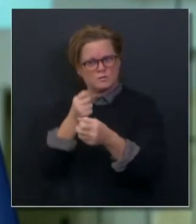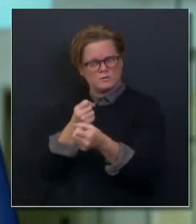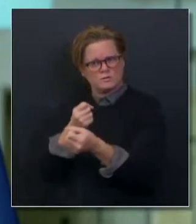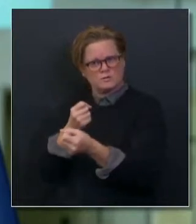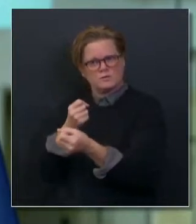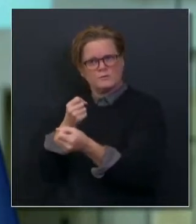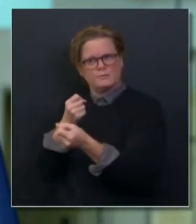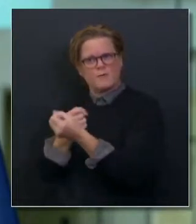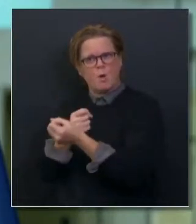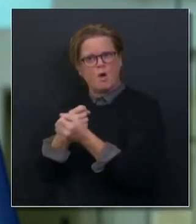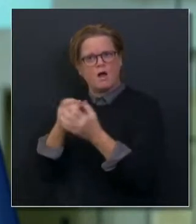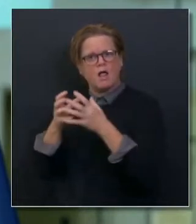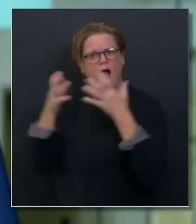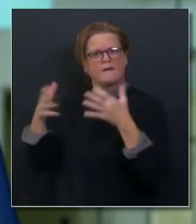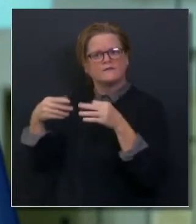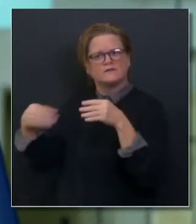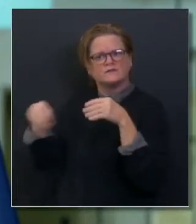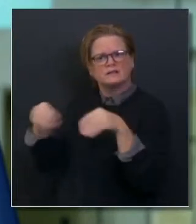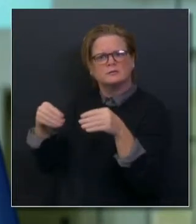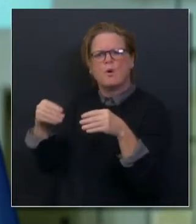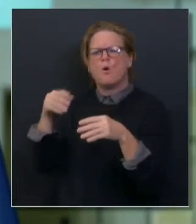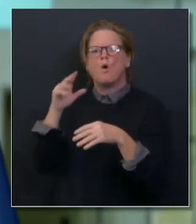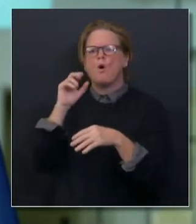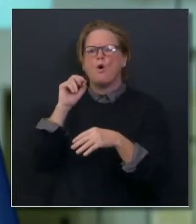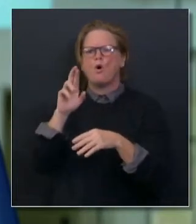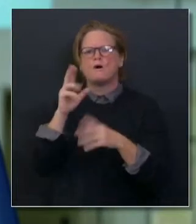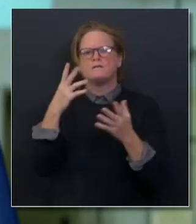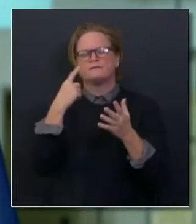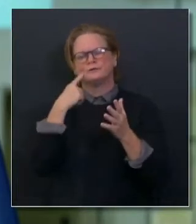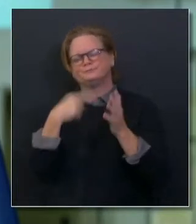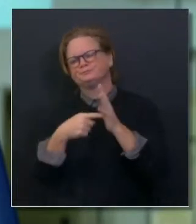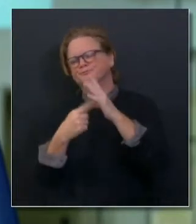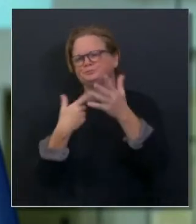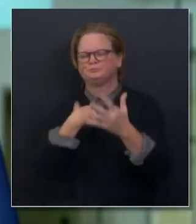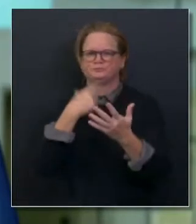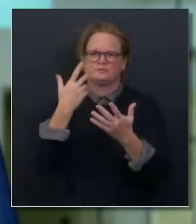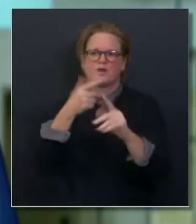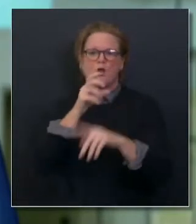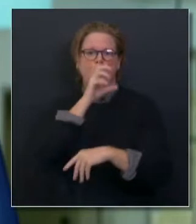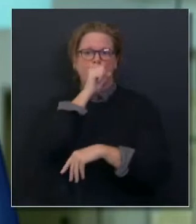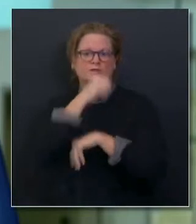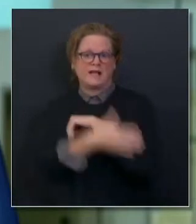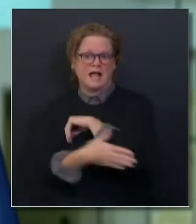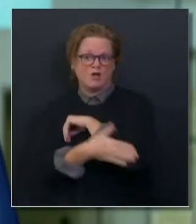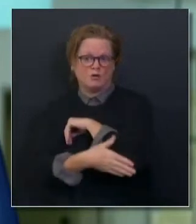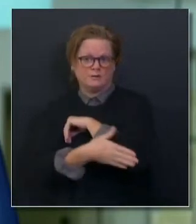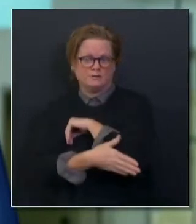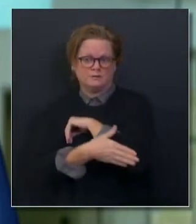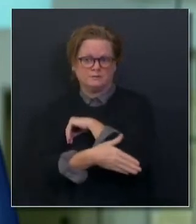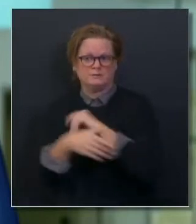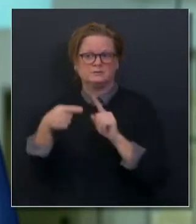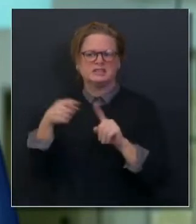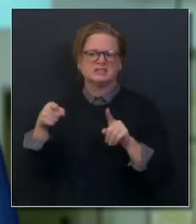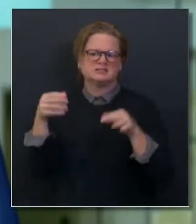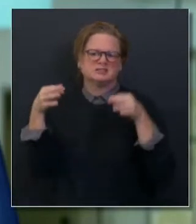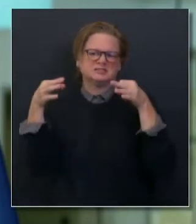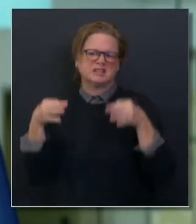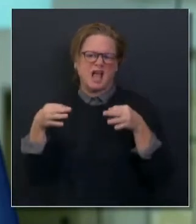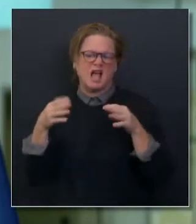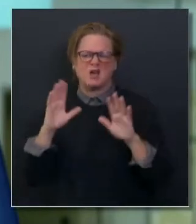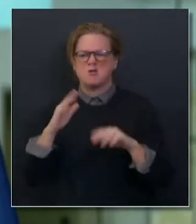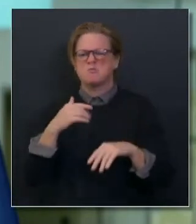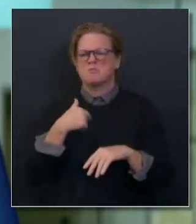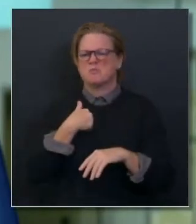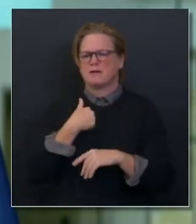state step in if Orange County, for example, decided to vaccinate Disneyland workers before teachers? Thank you.